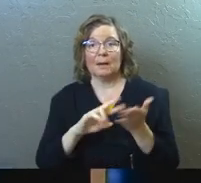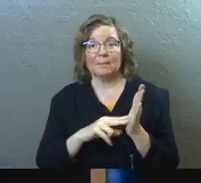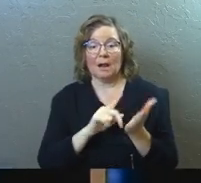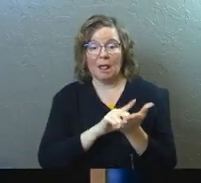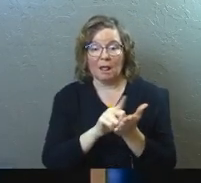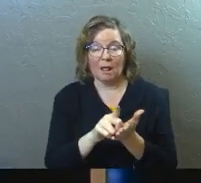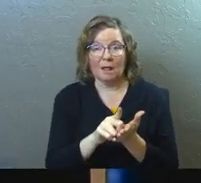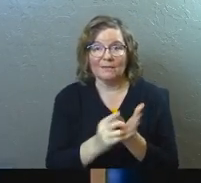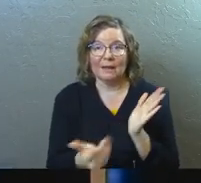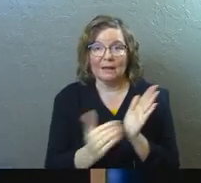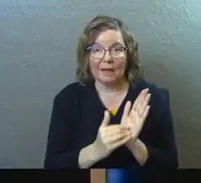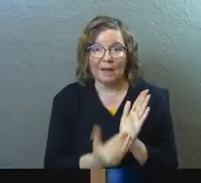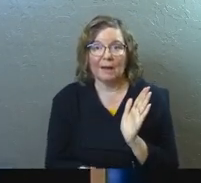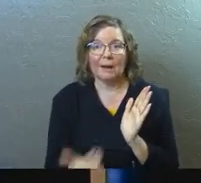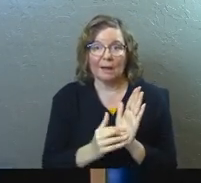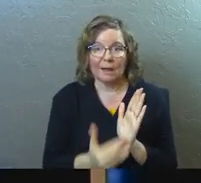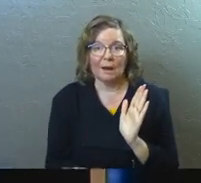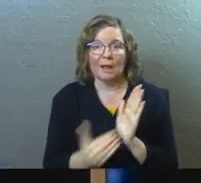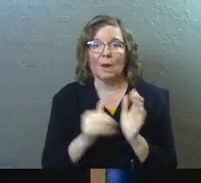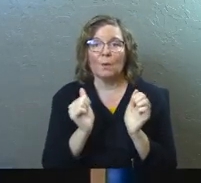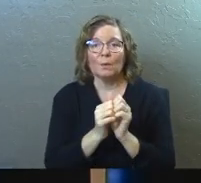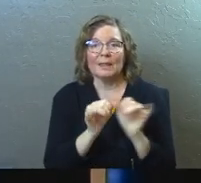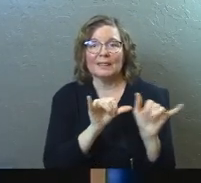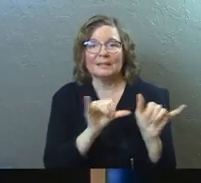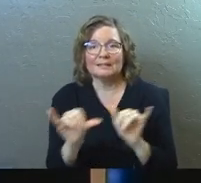always with the same person.